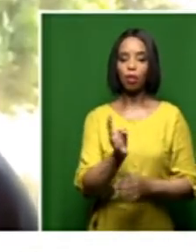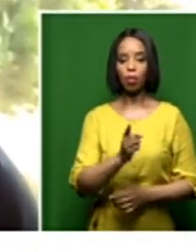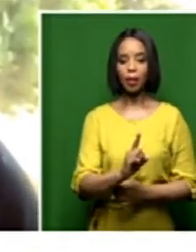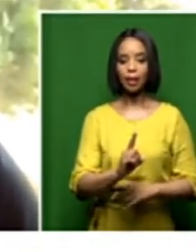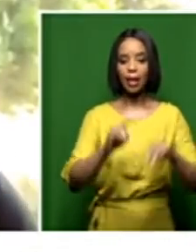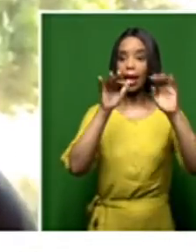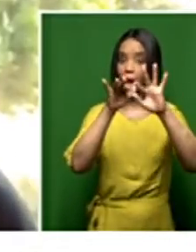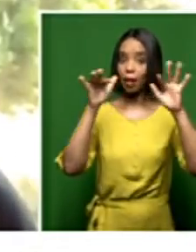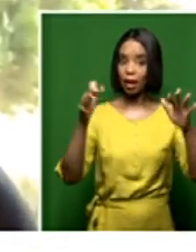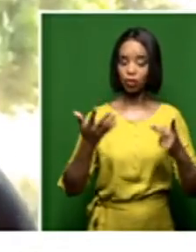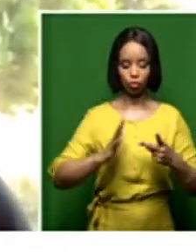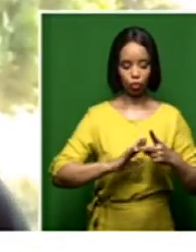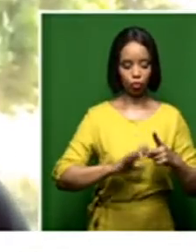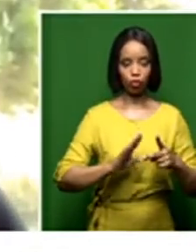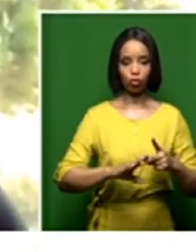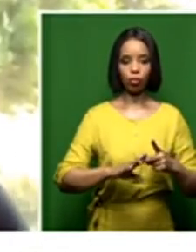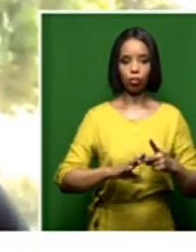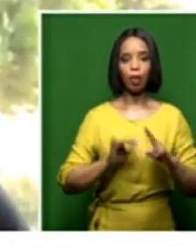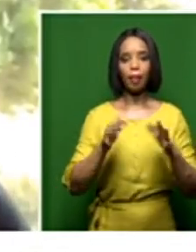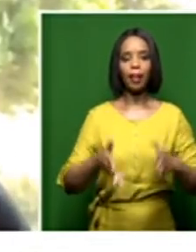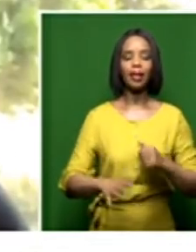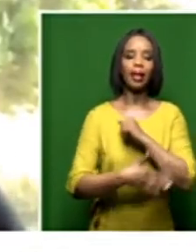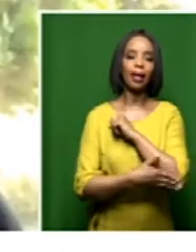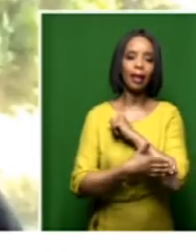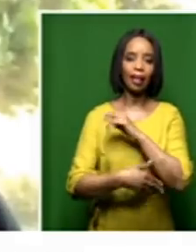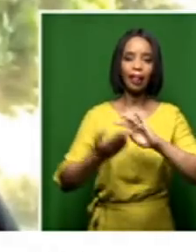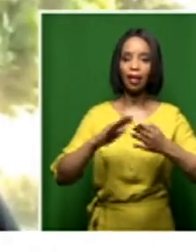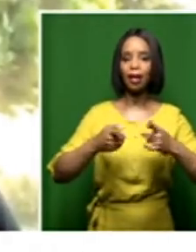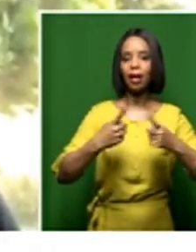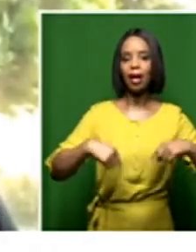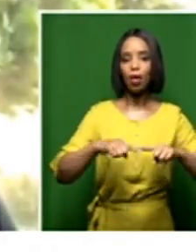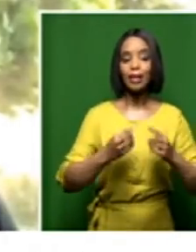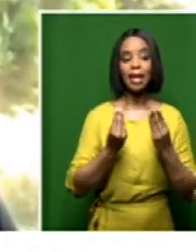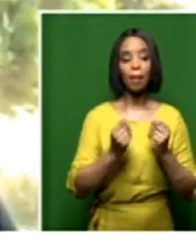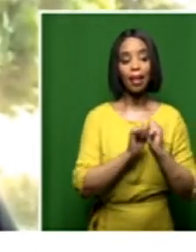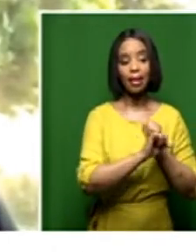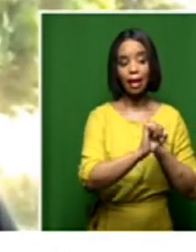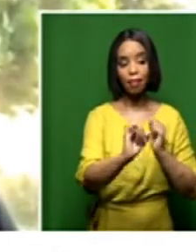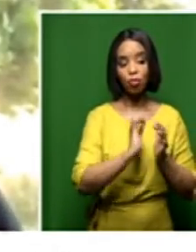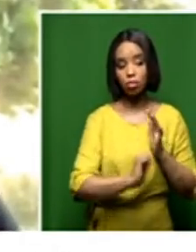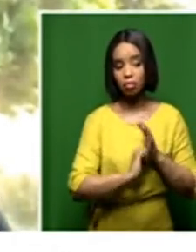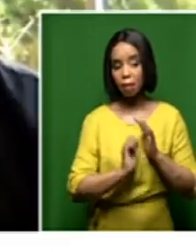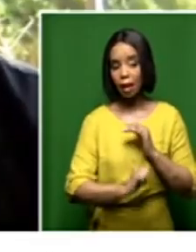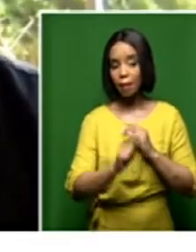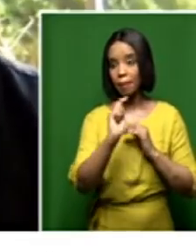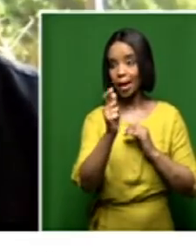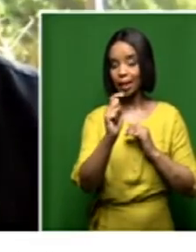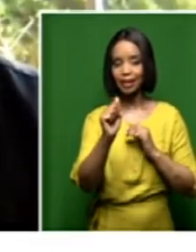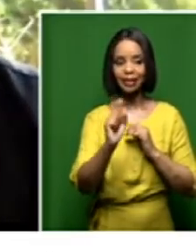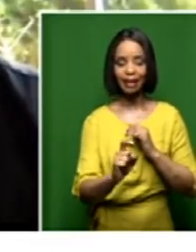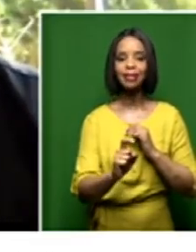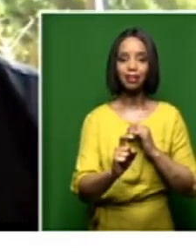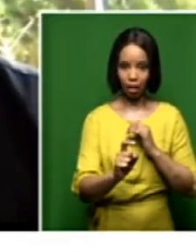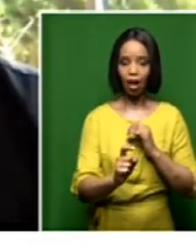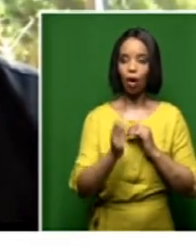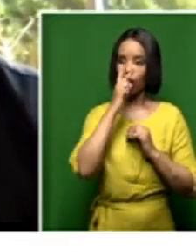and our population receives value for the money that has been spent. Mr. Janky, about